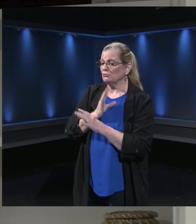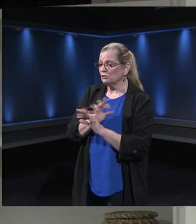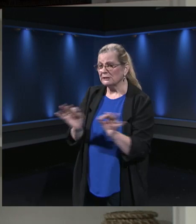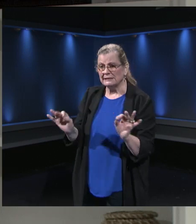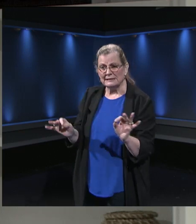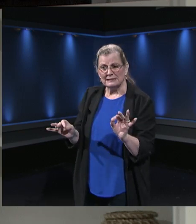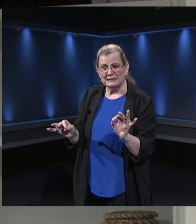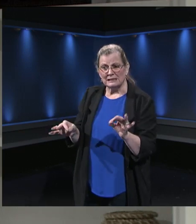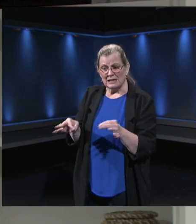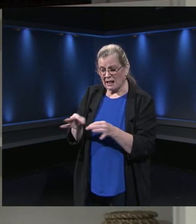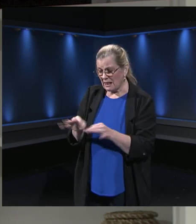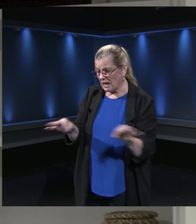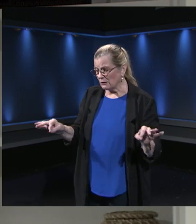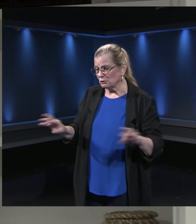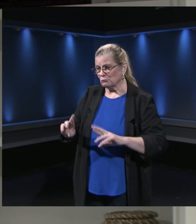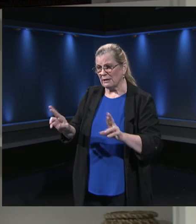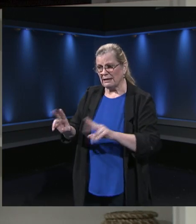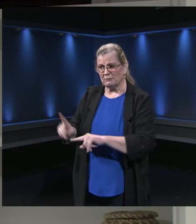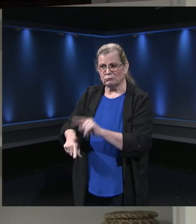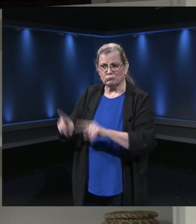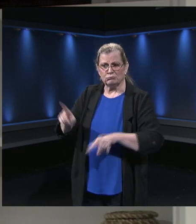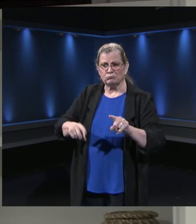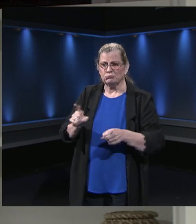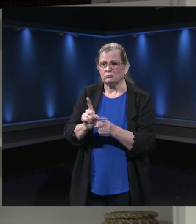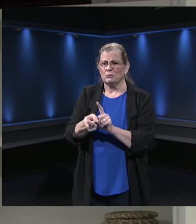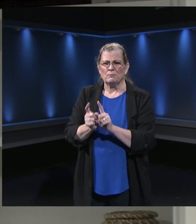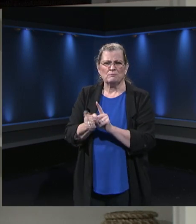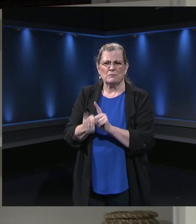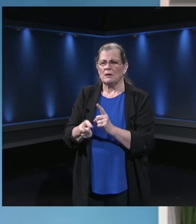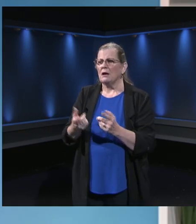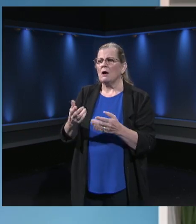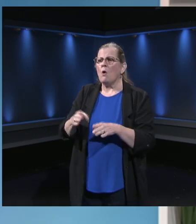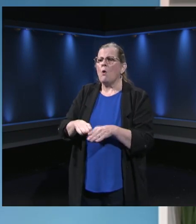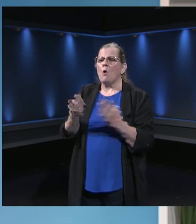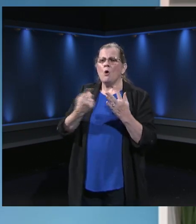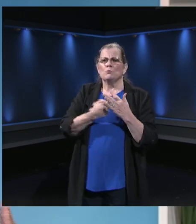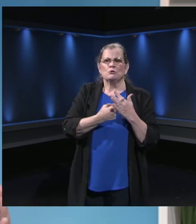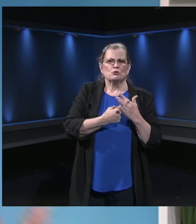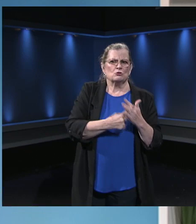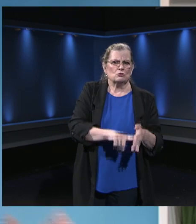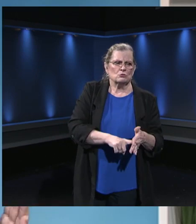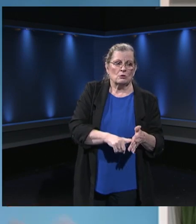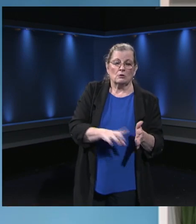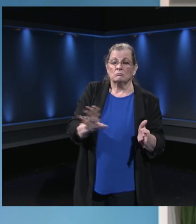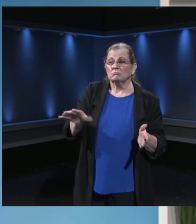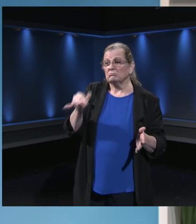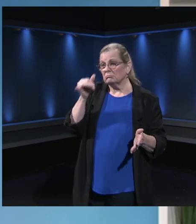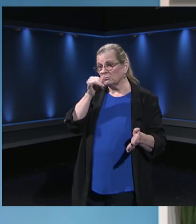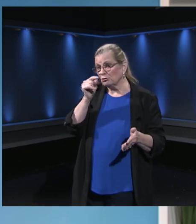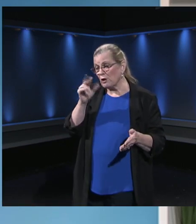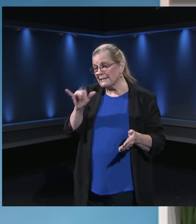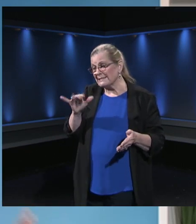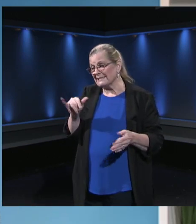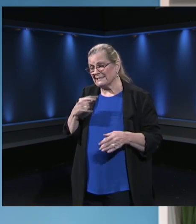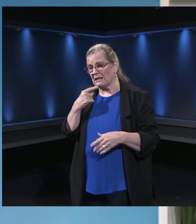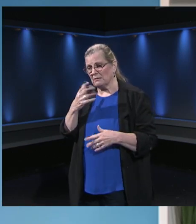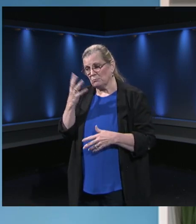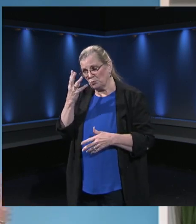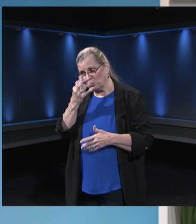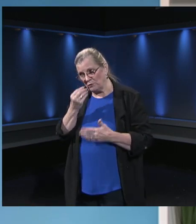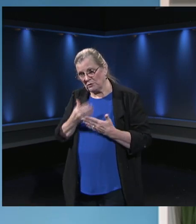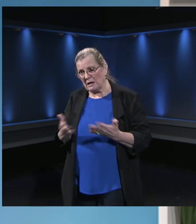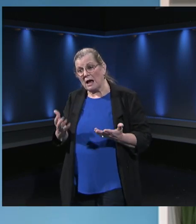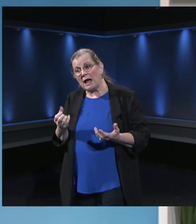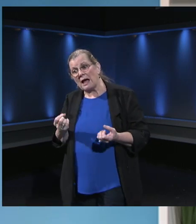support. And what time of the day can I make that call? That's the other beauty of it is it has extended the hours of our support. So it actually